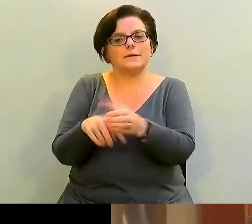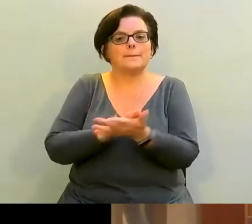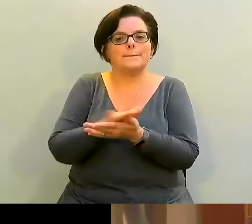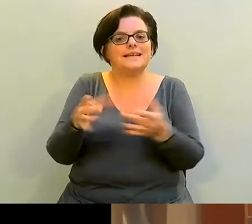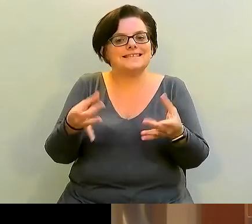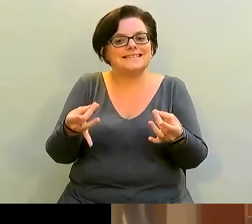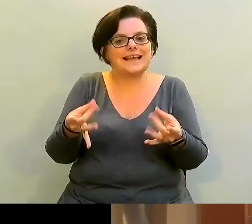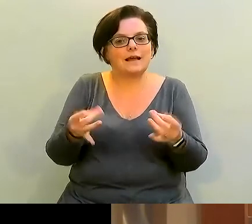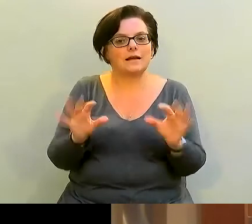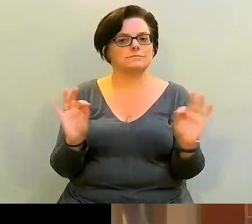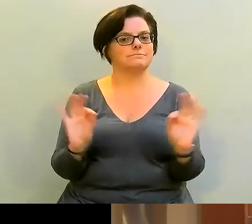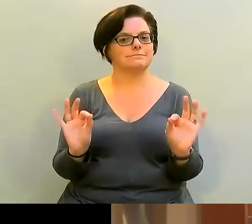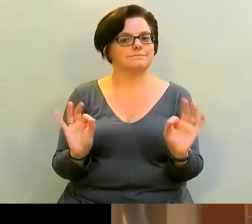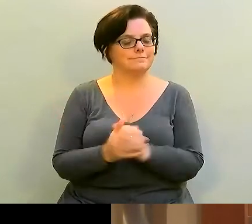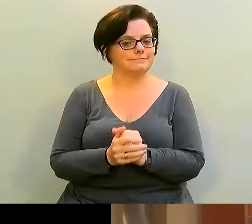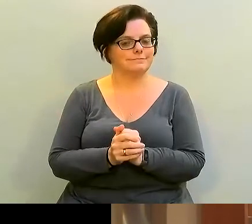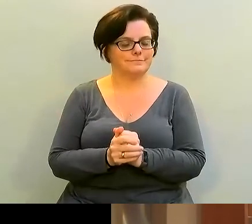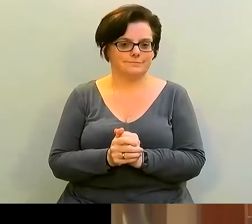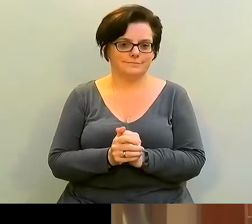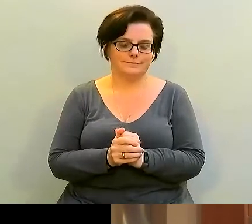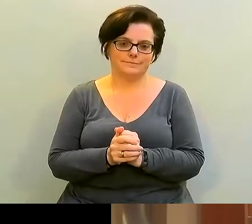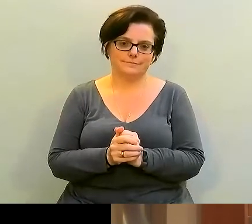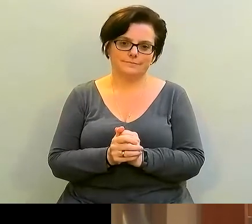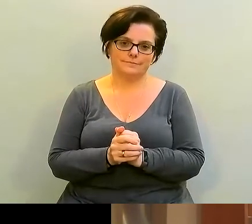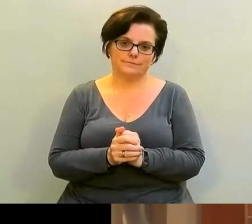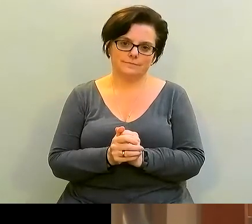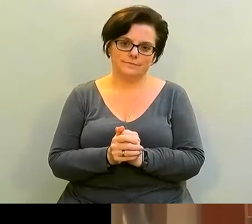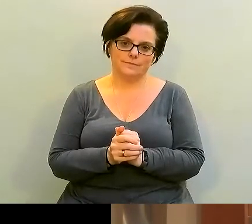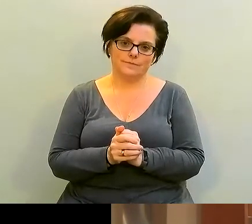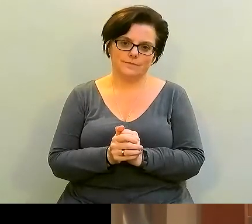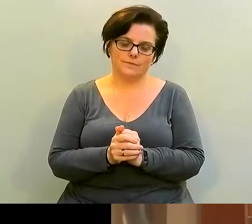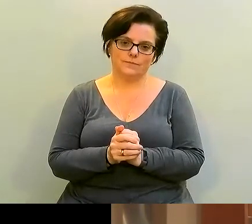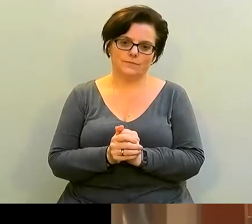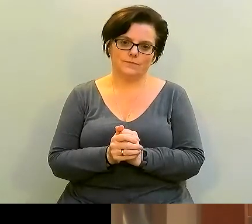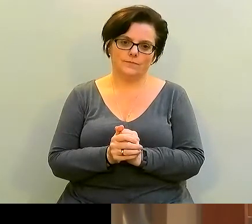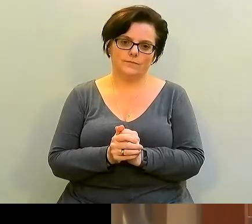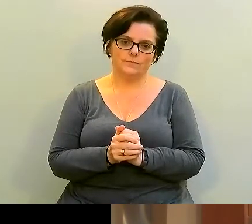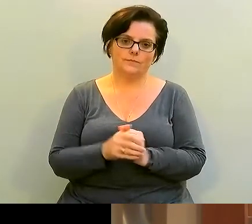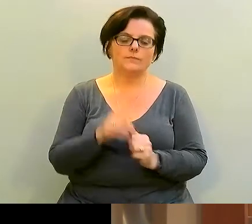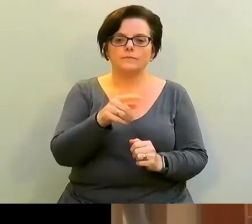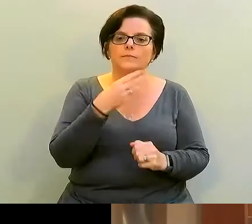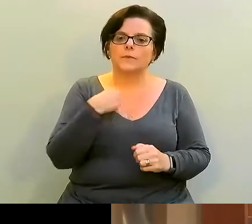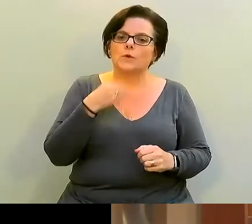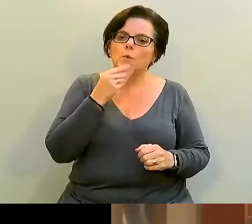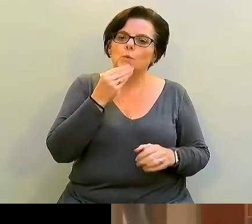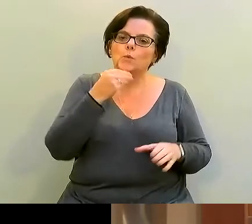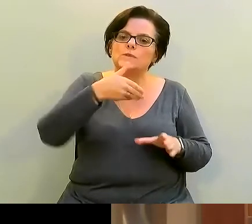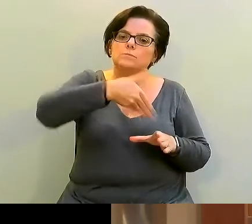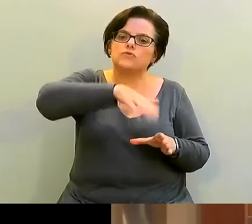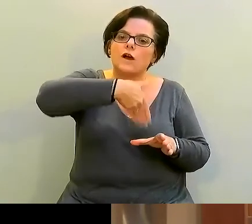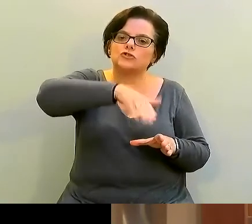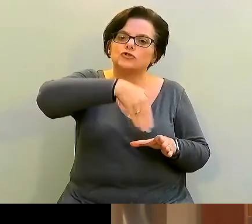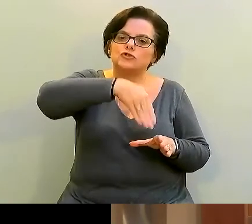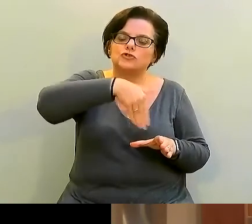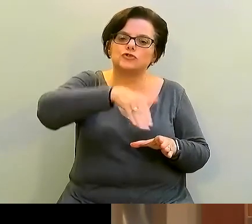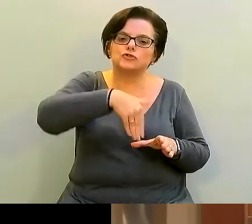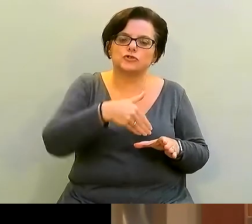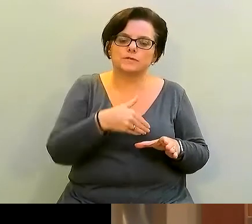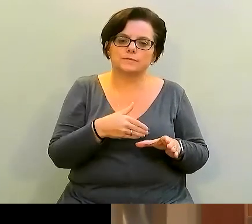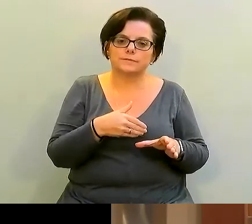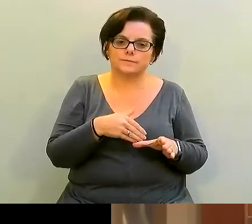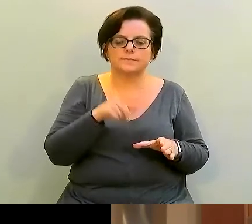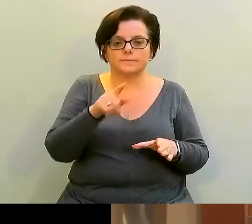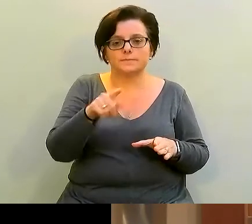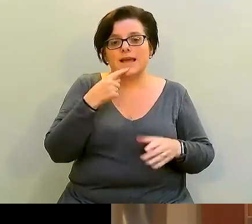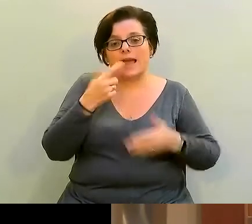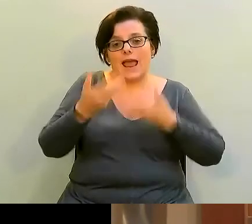Now I'm going to use just I use this little silicone brush brush and for a second let me just